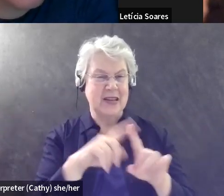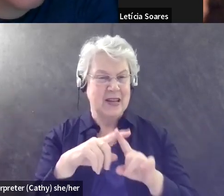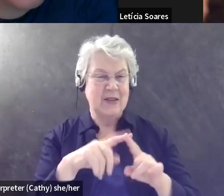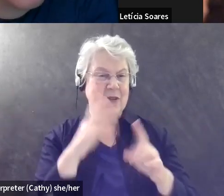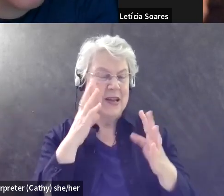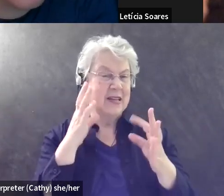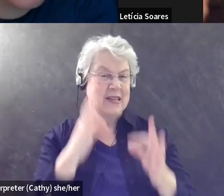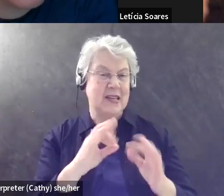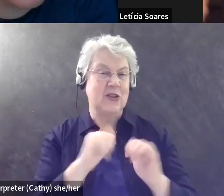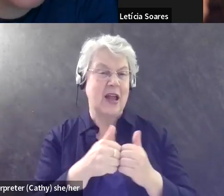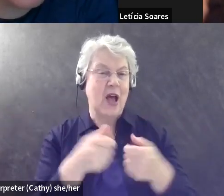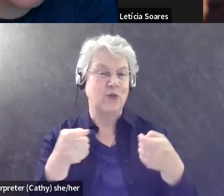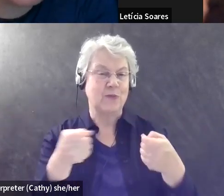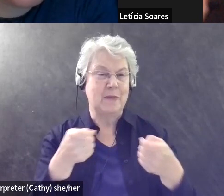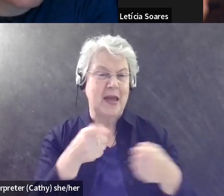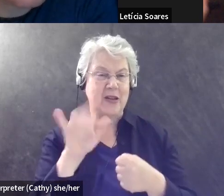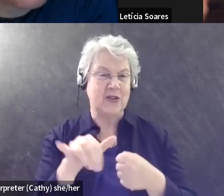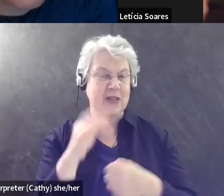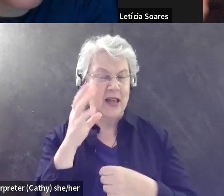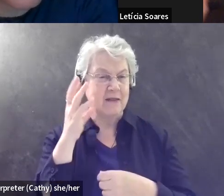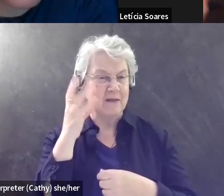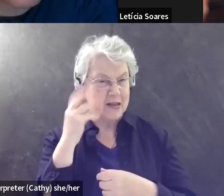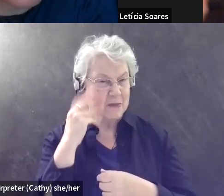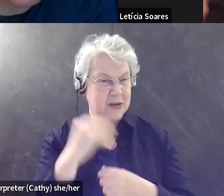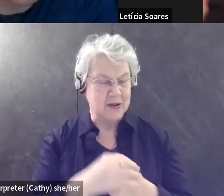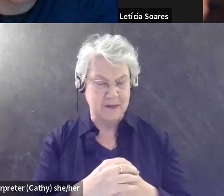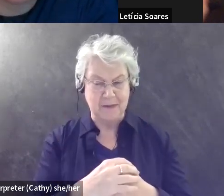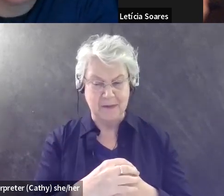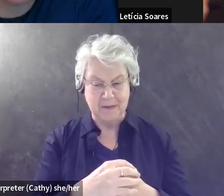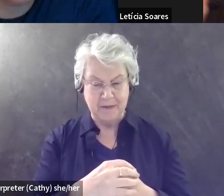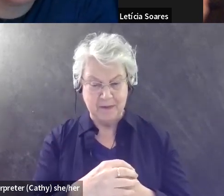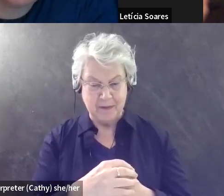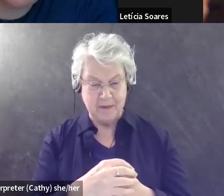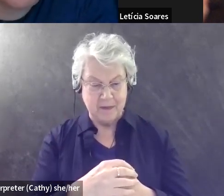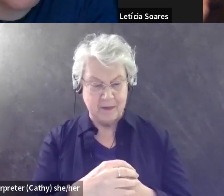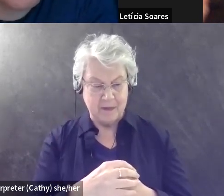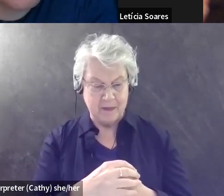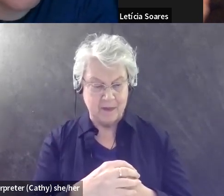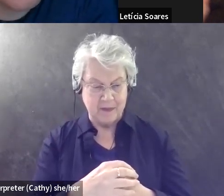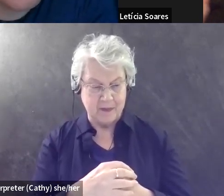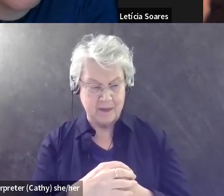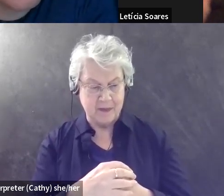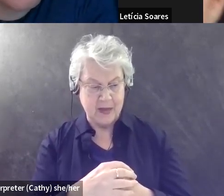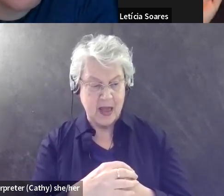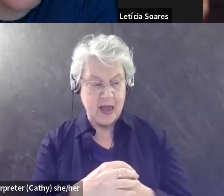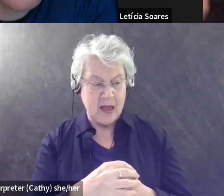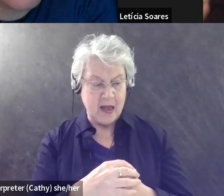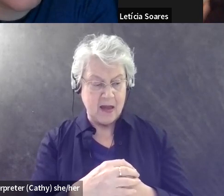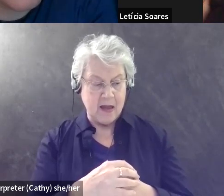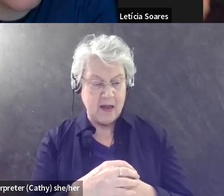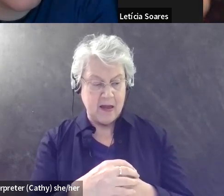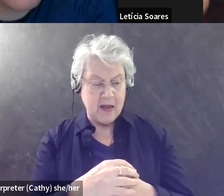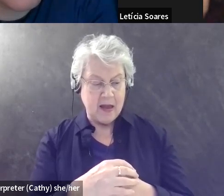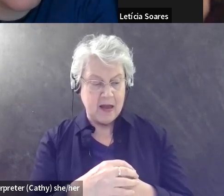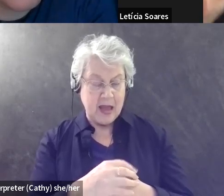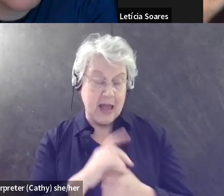um, to do. And, uh, definitely it's not something that, uh,